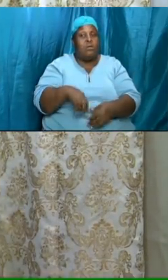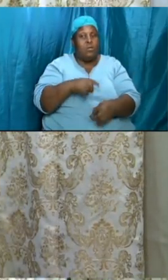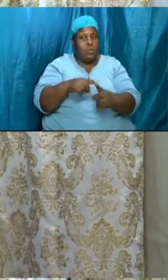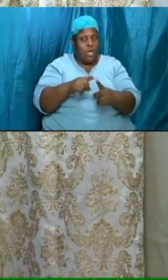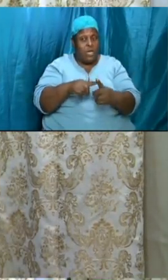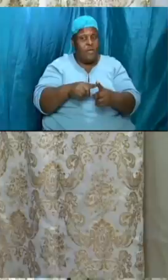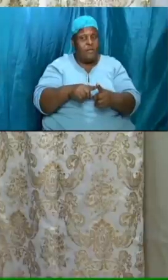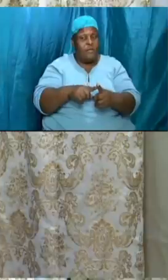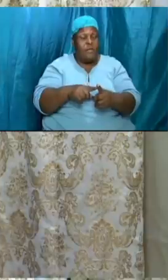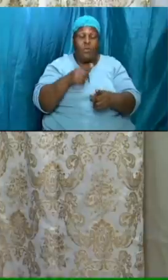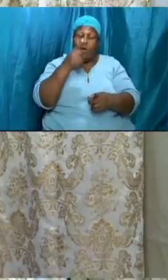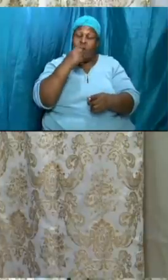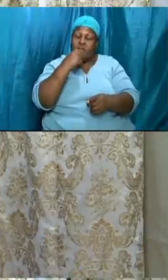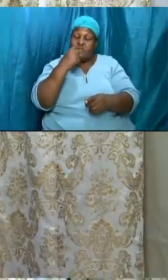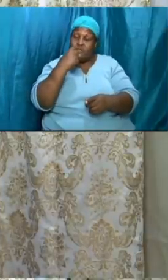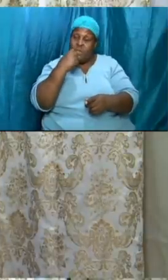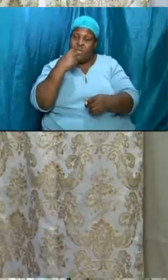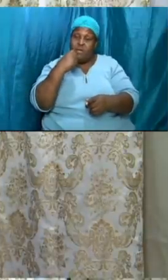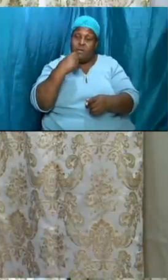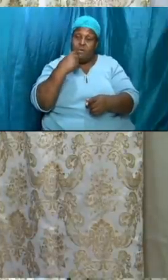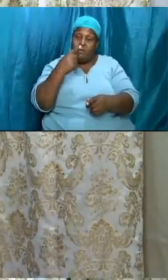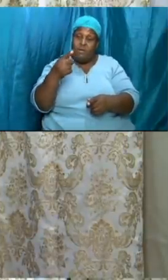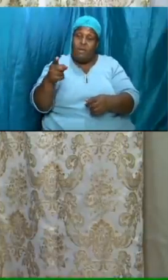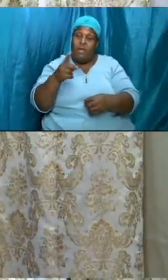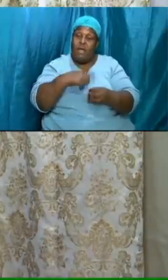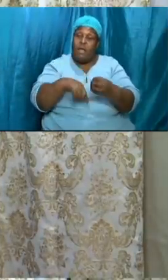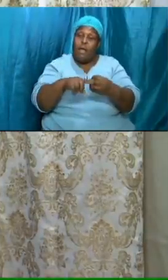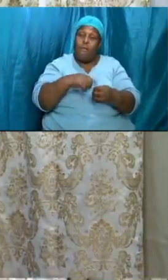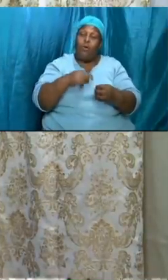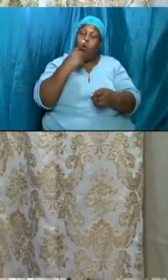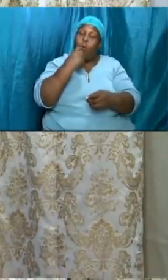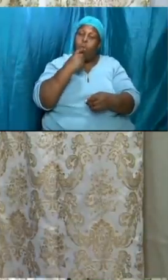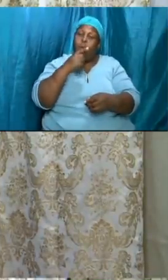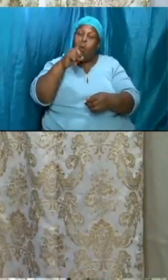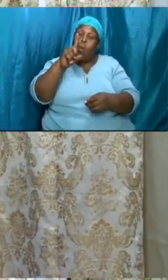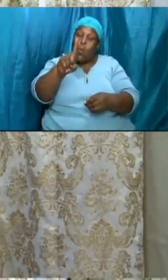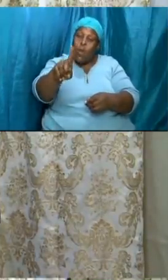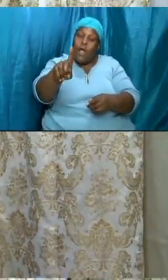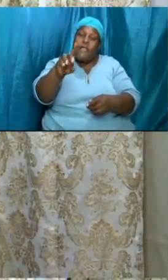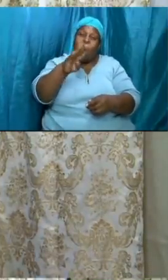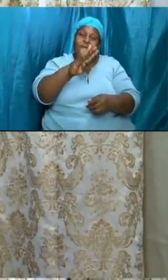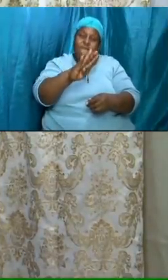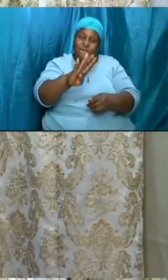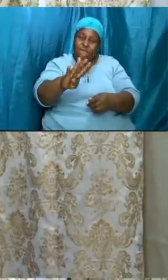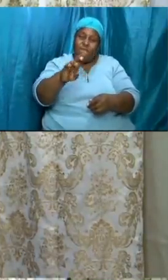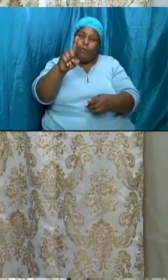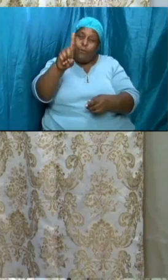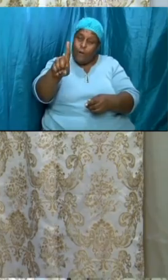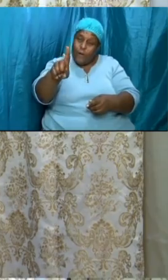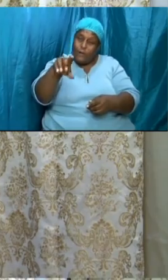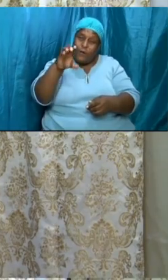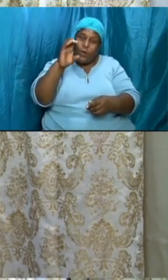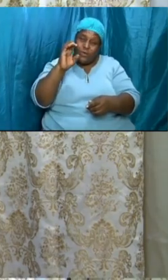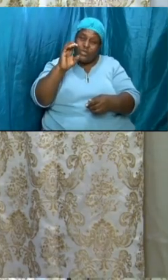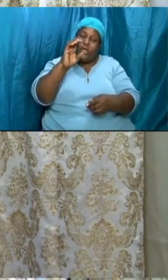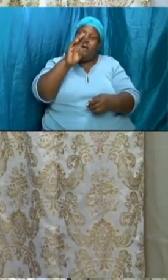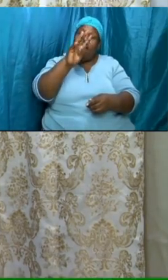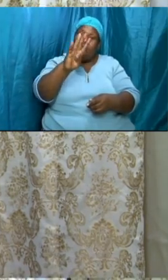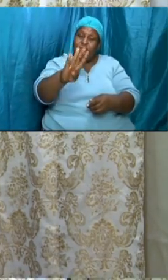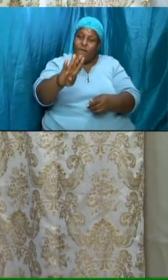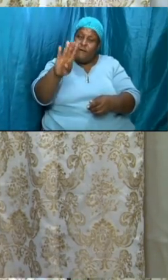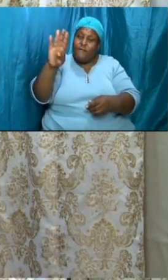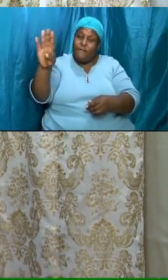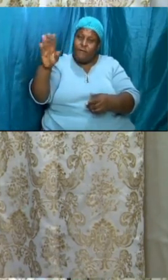144 000 persons are and we're going to talk about who are those in the tribulation period that were